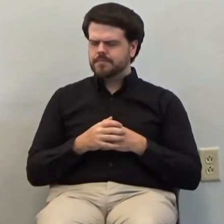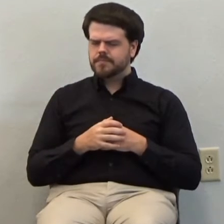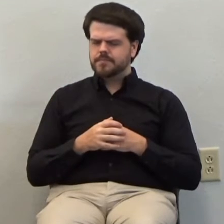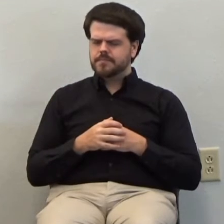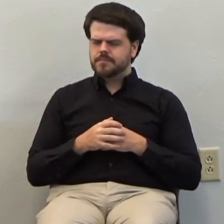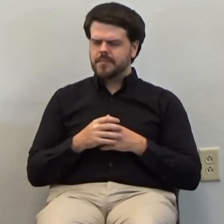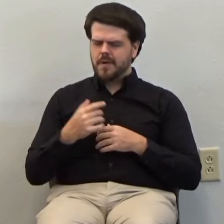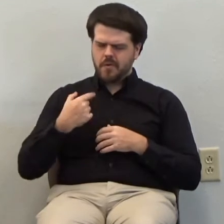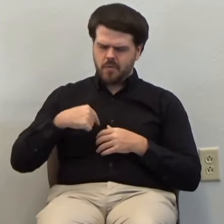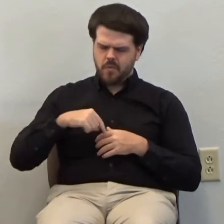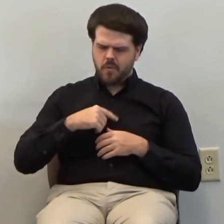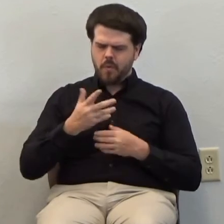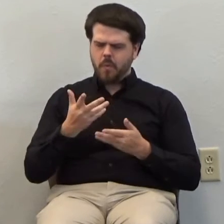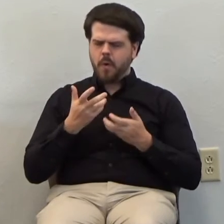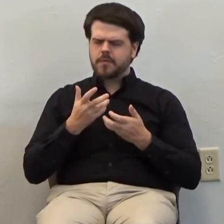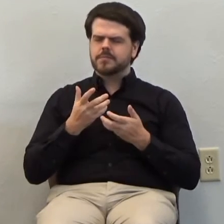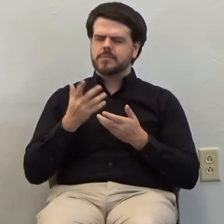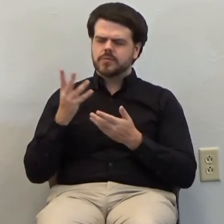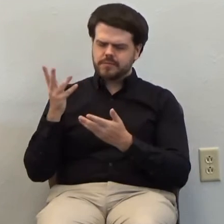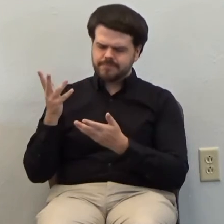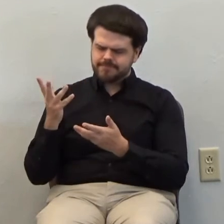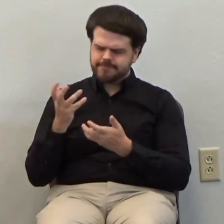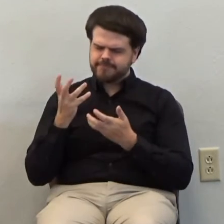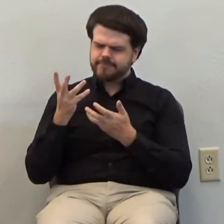kindness your mercy